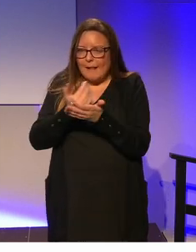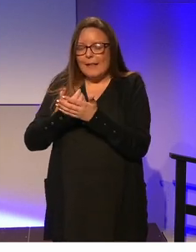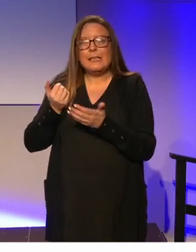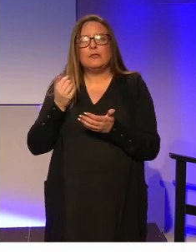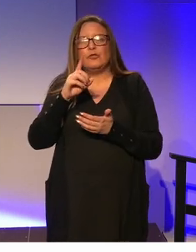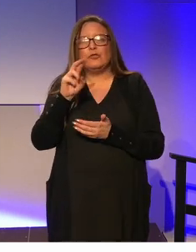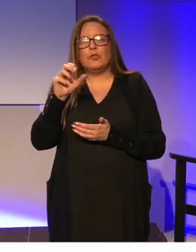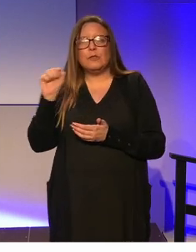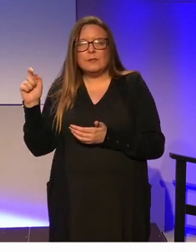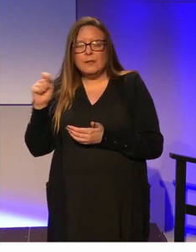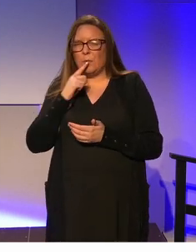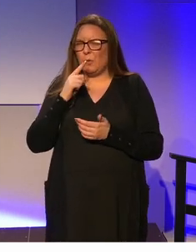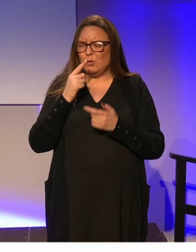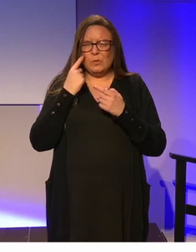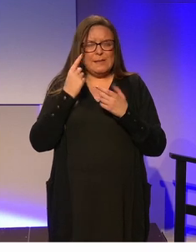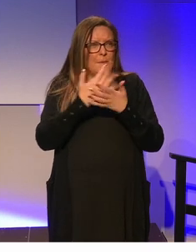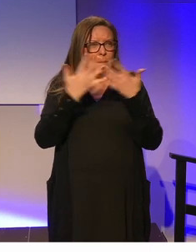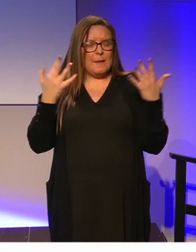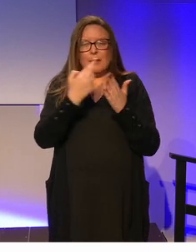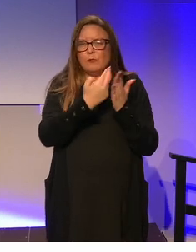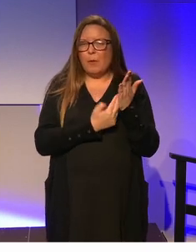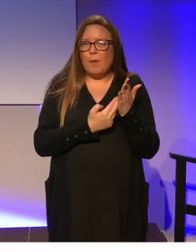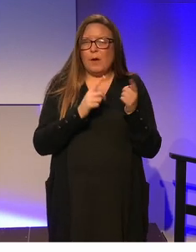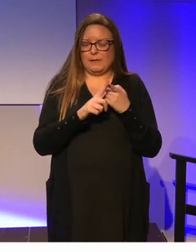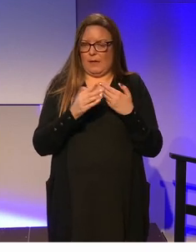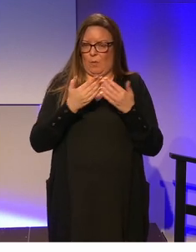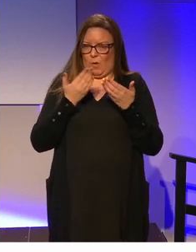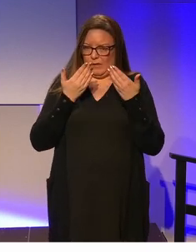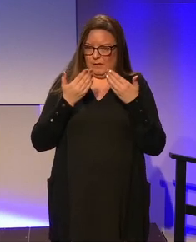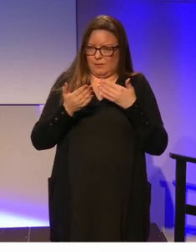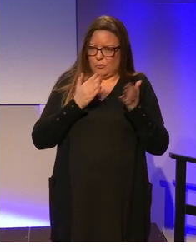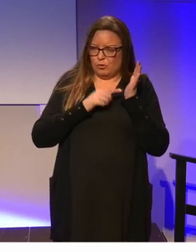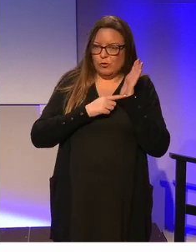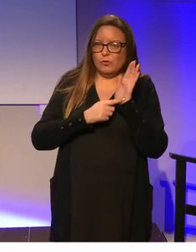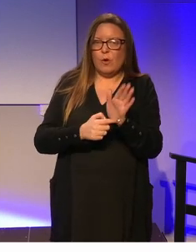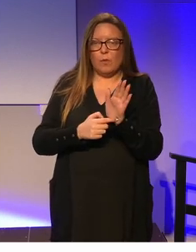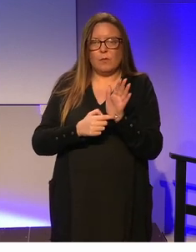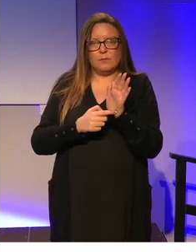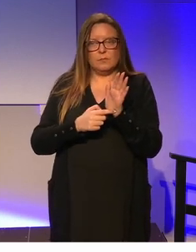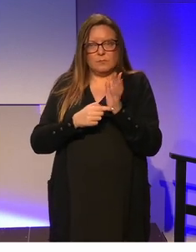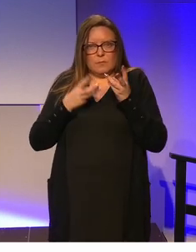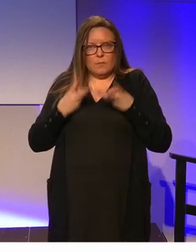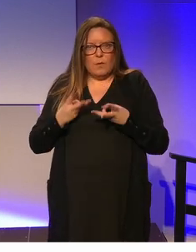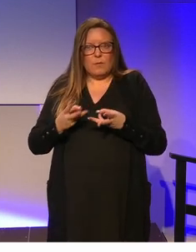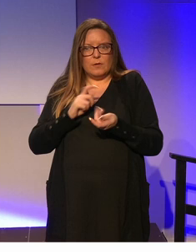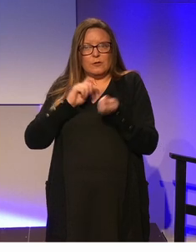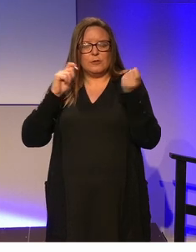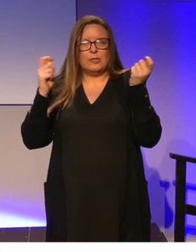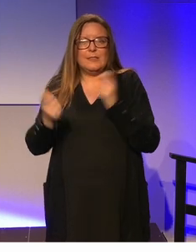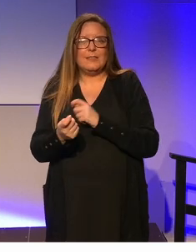many of those reports that we are all familiar with what it does indicate is that there was a desire for change but